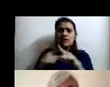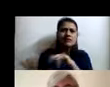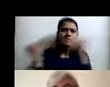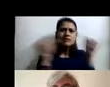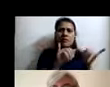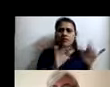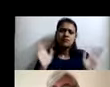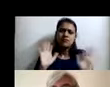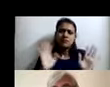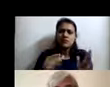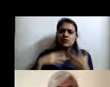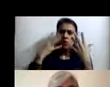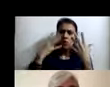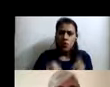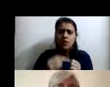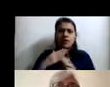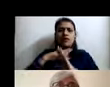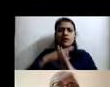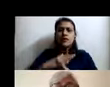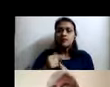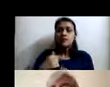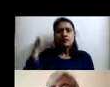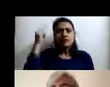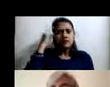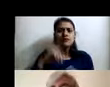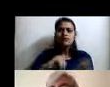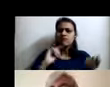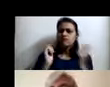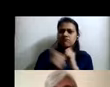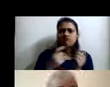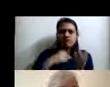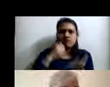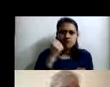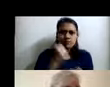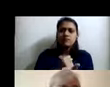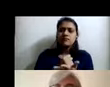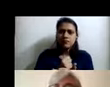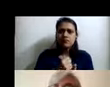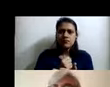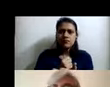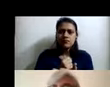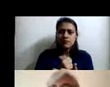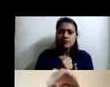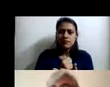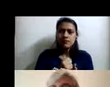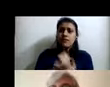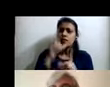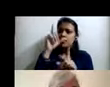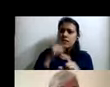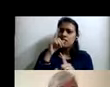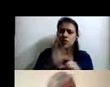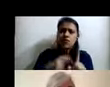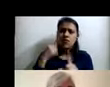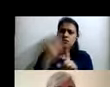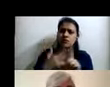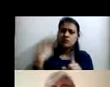So that was the case. know, the case was made for me as far as I was concerned that, you I had spent more than a decade training other people